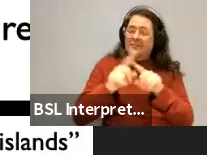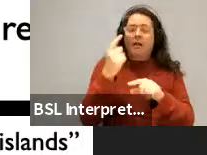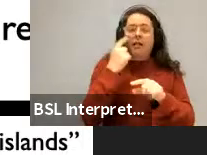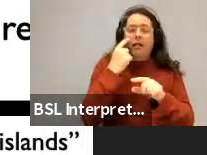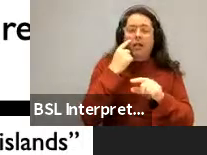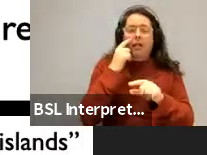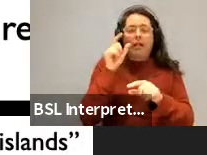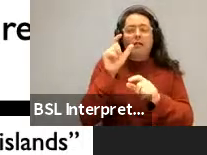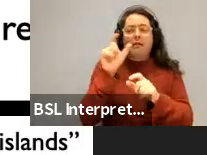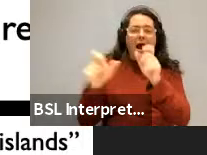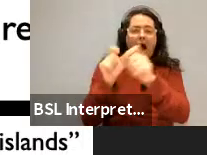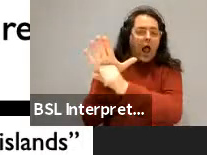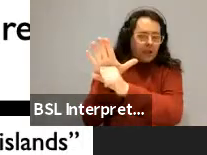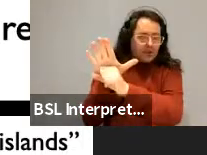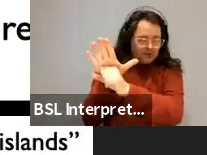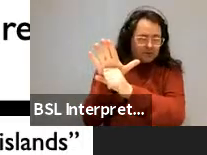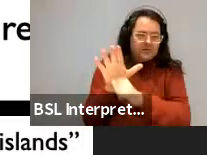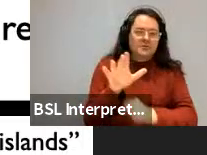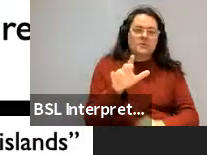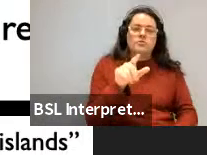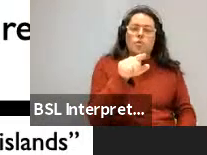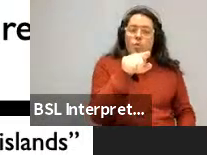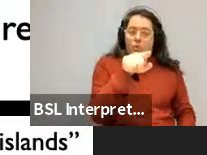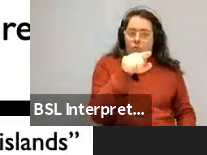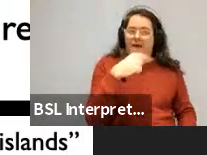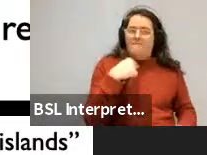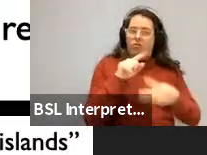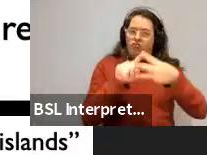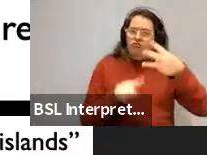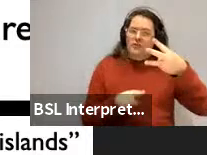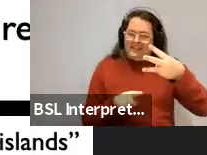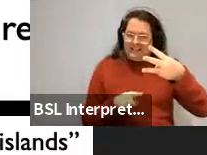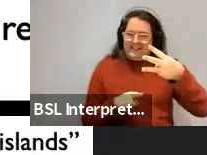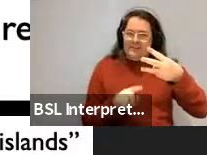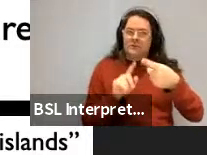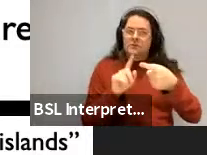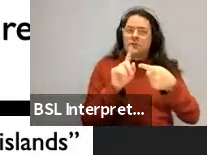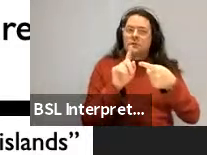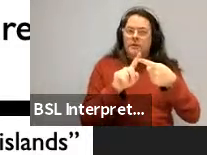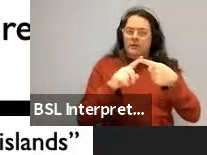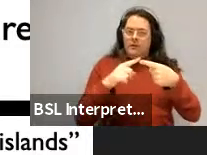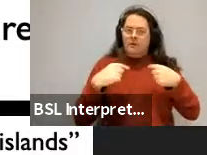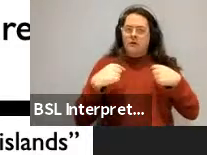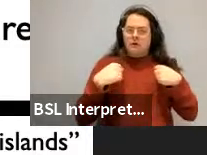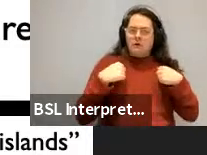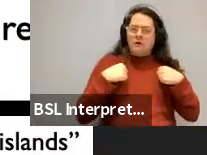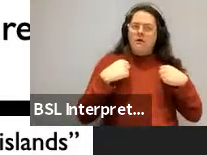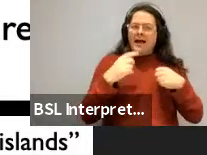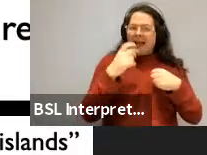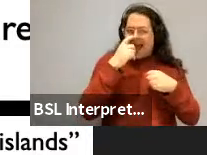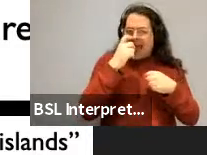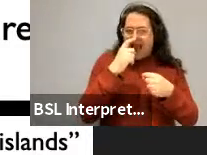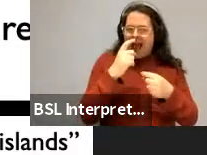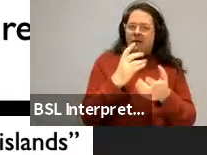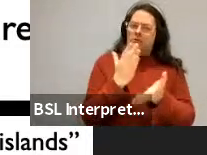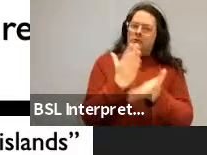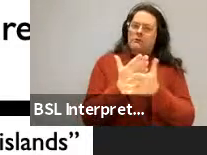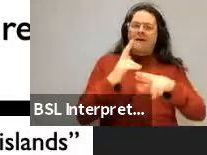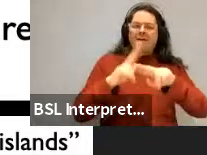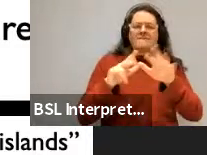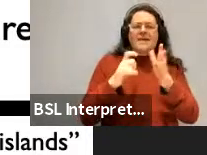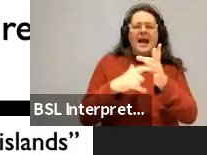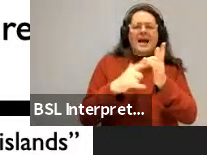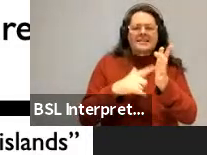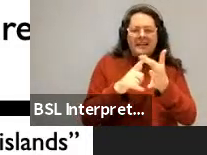literature. So I'm going to give you, I think, three. Um, first, Ng Tong Liu is looked at so-called factive and manner of speaking islands as in B